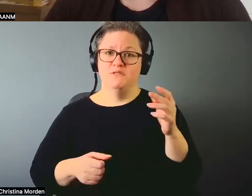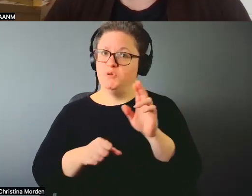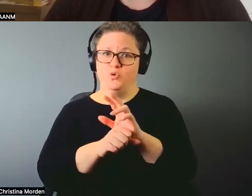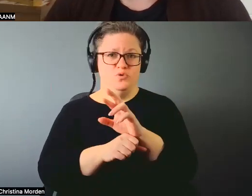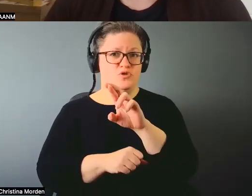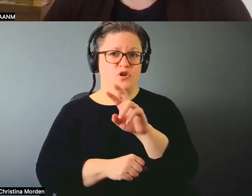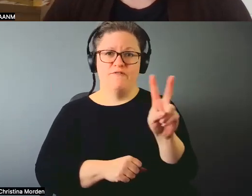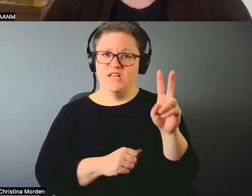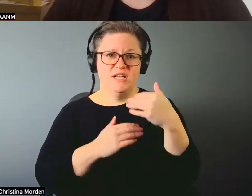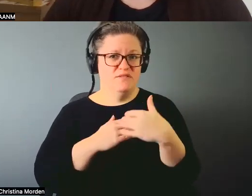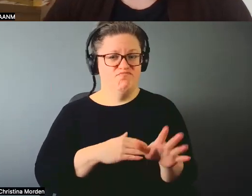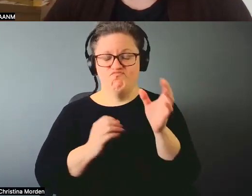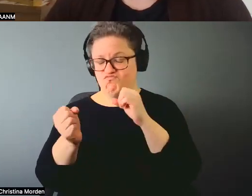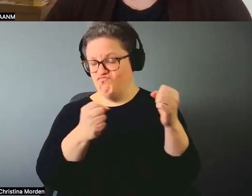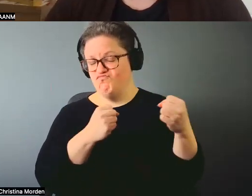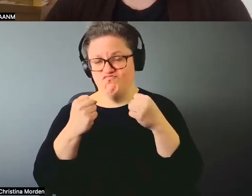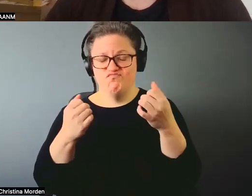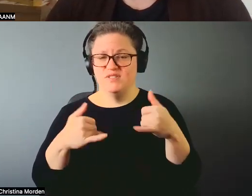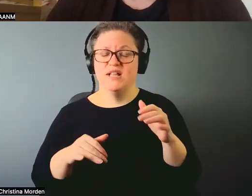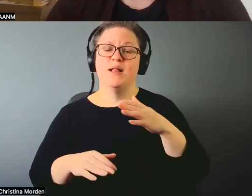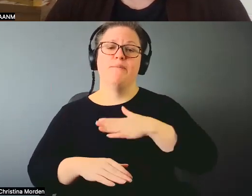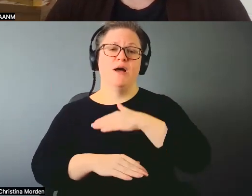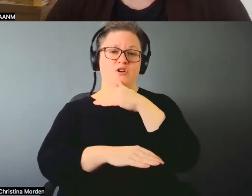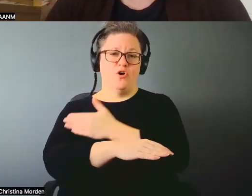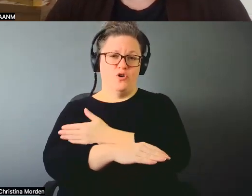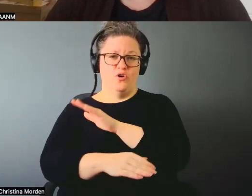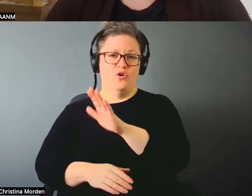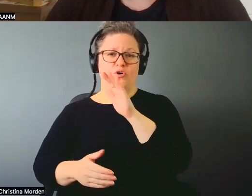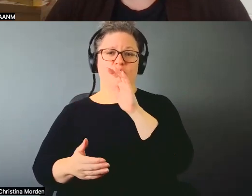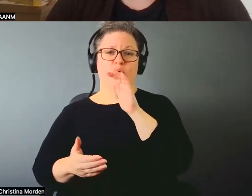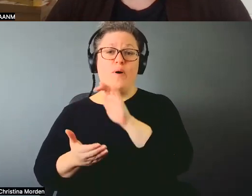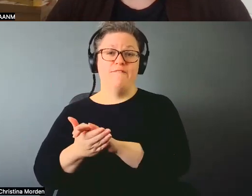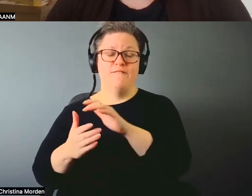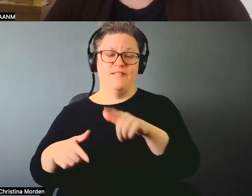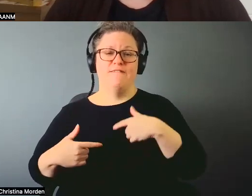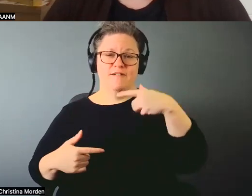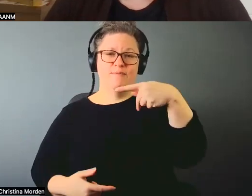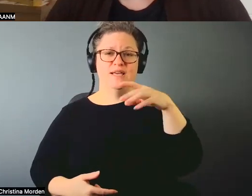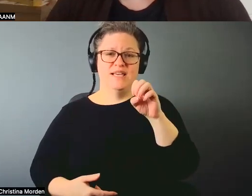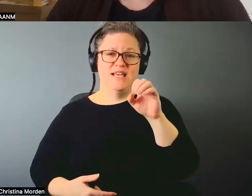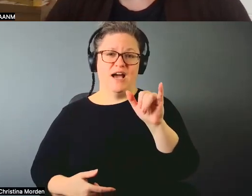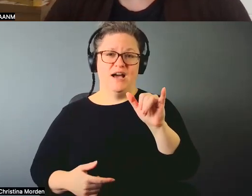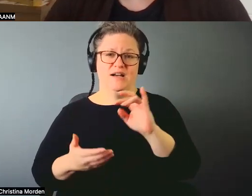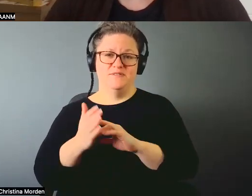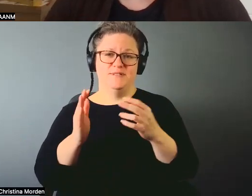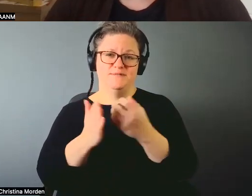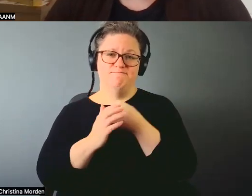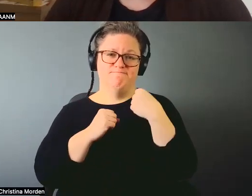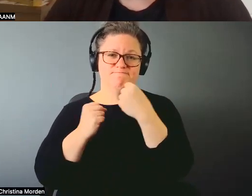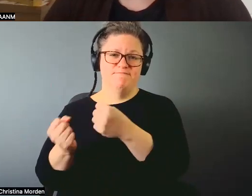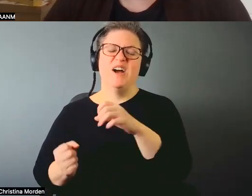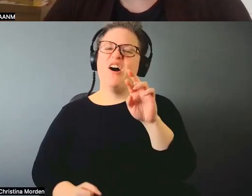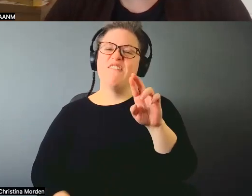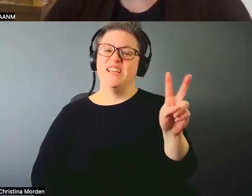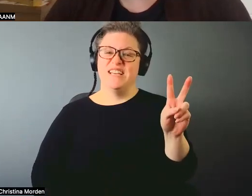and we have a daughter and her wife who live out in PEI. So, I mean, it's the, it's, it's really the only way I can